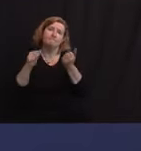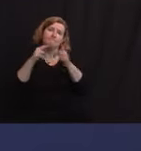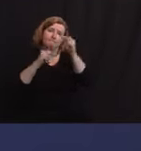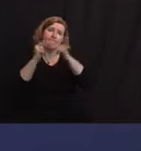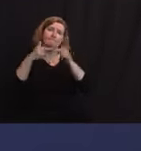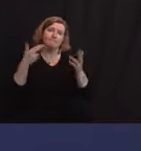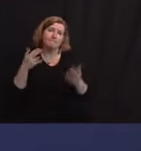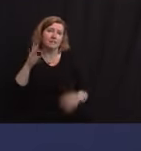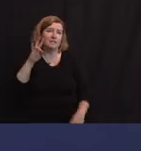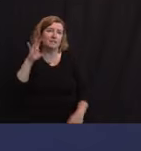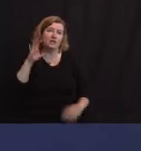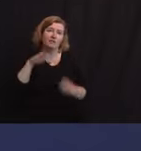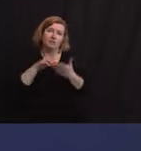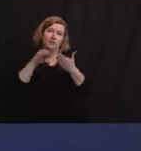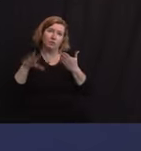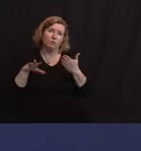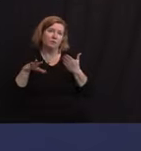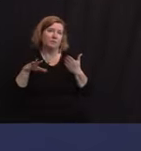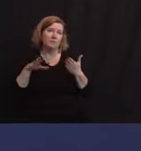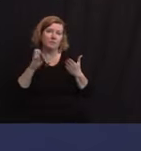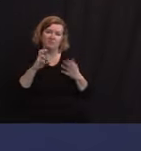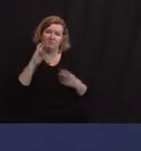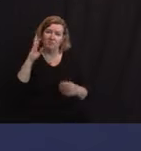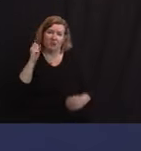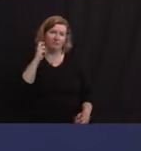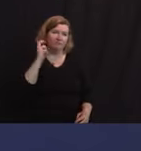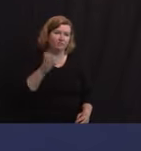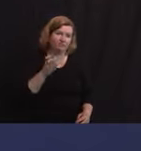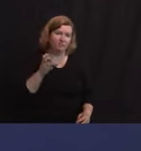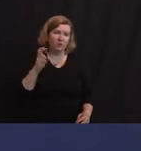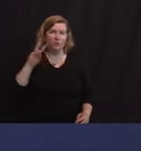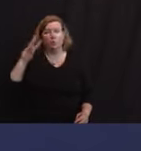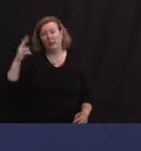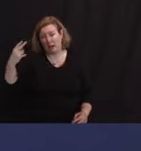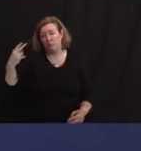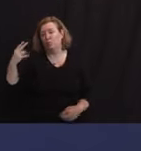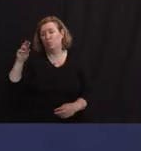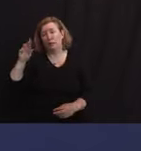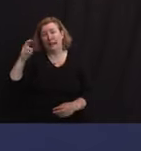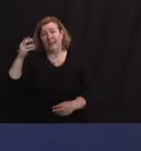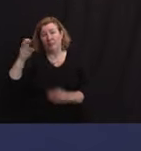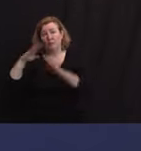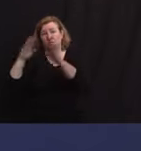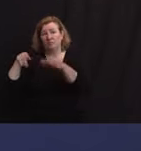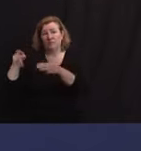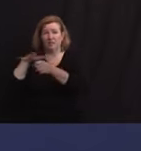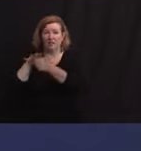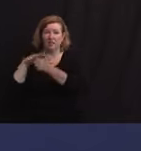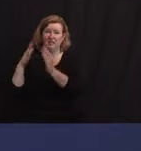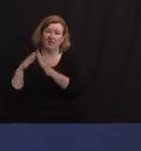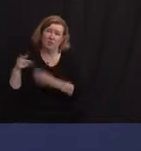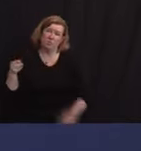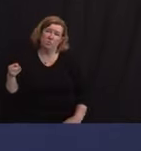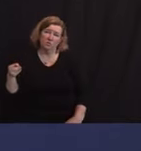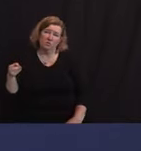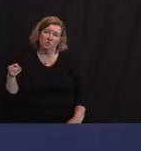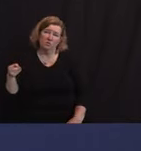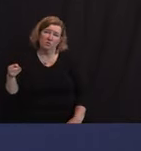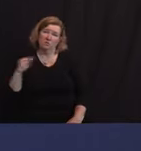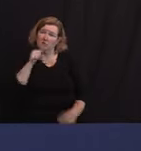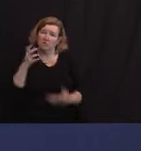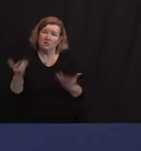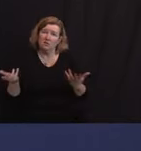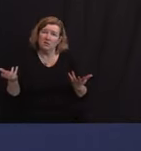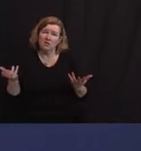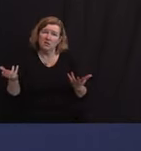bussed to a warehouse building in a dangerous part of town. What is your message to the families who have lost